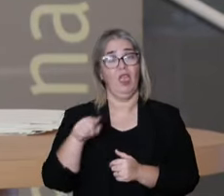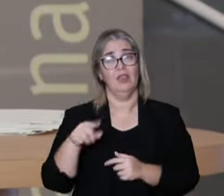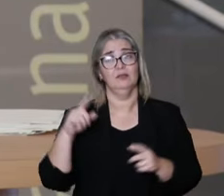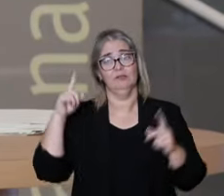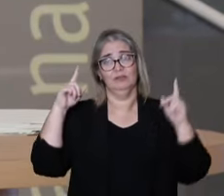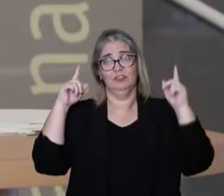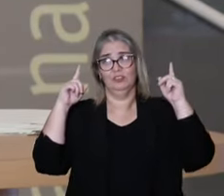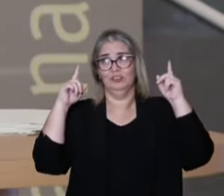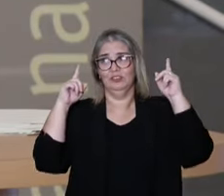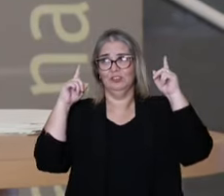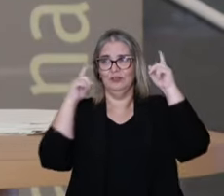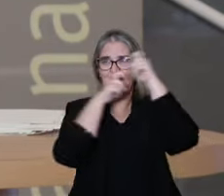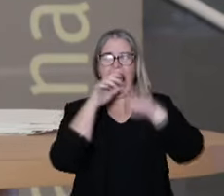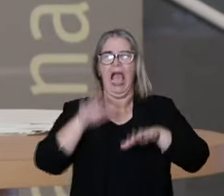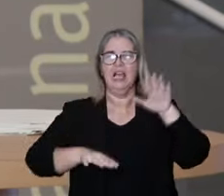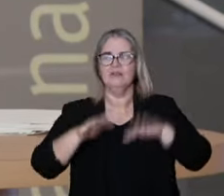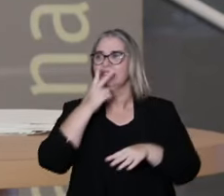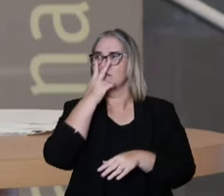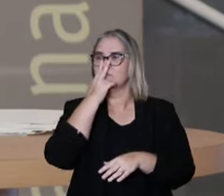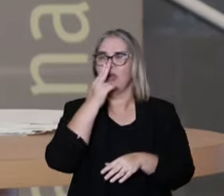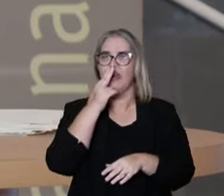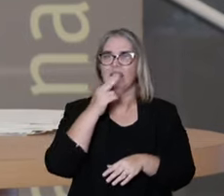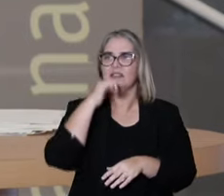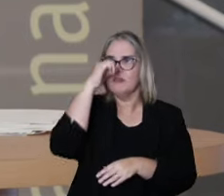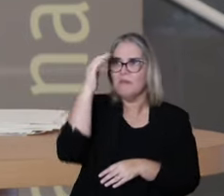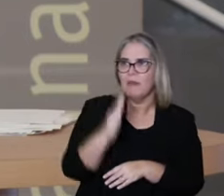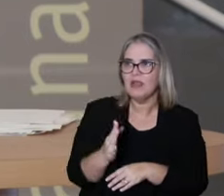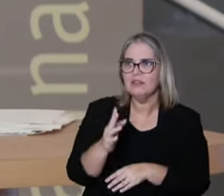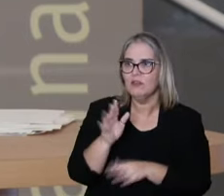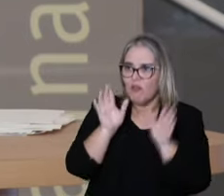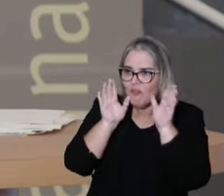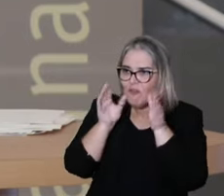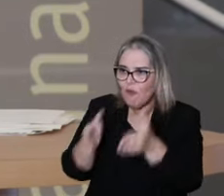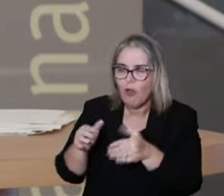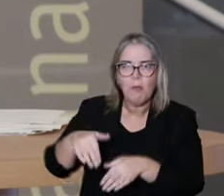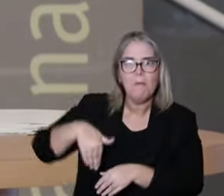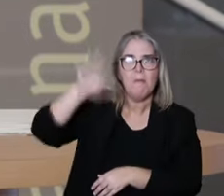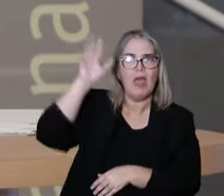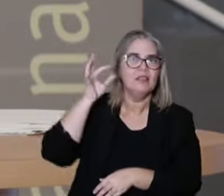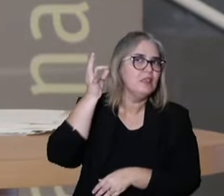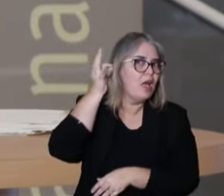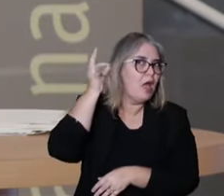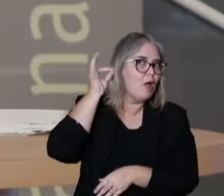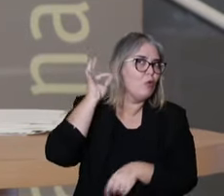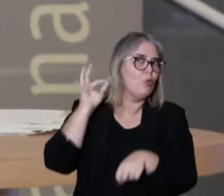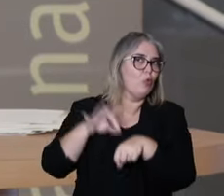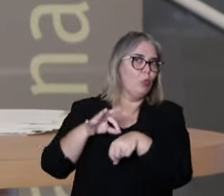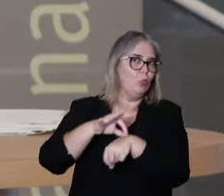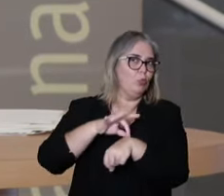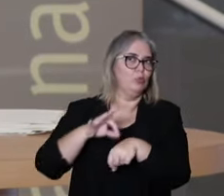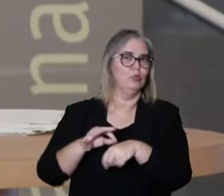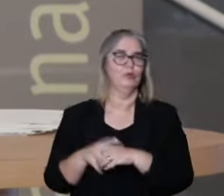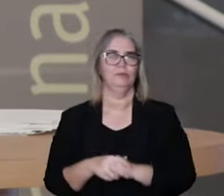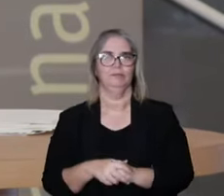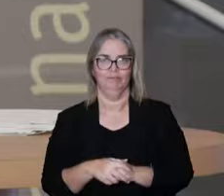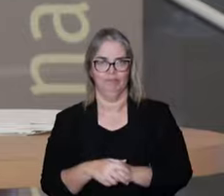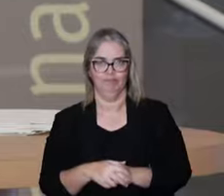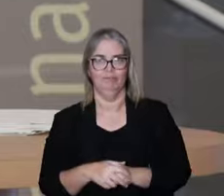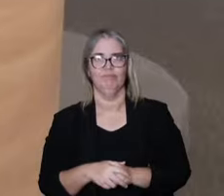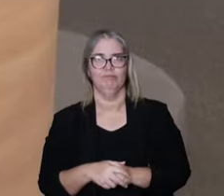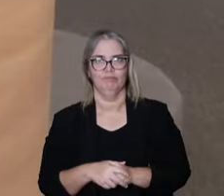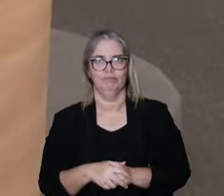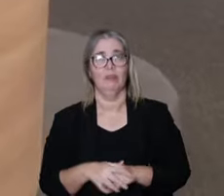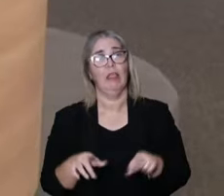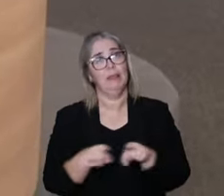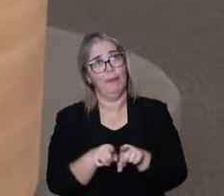makes. So this challenge also makes the Western world to be more with acupuncture. Another